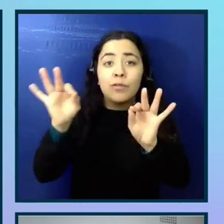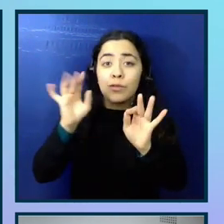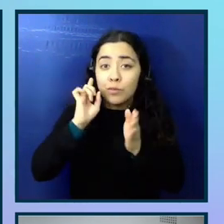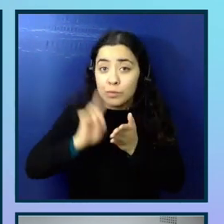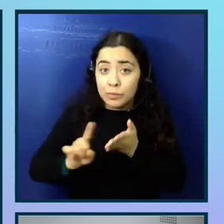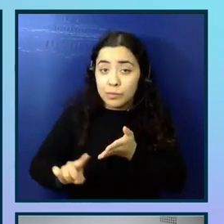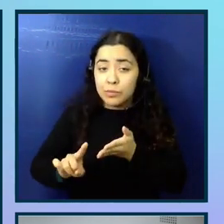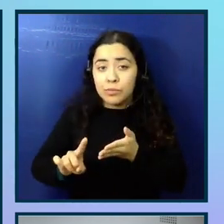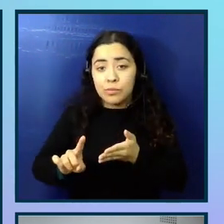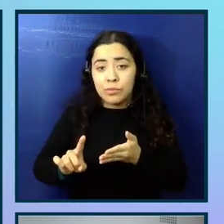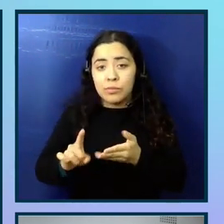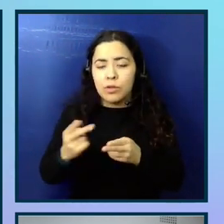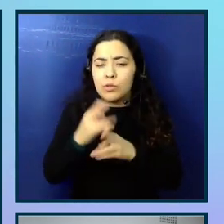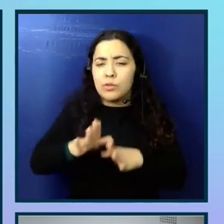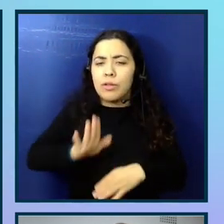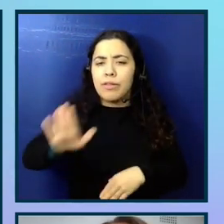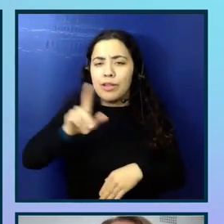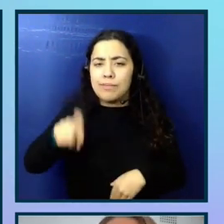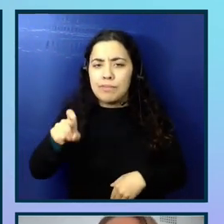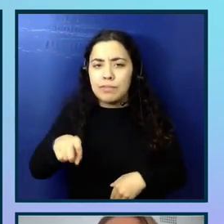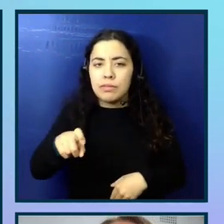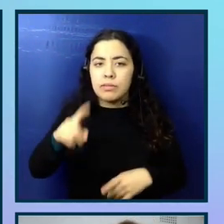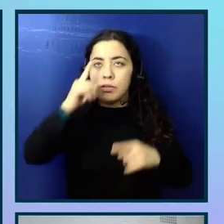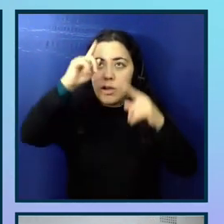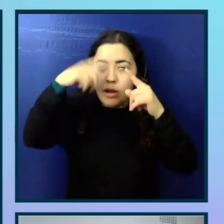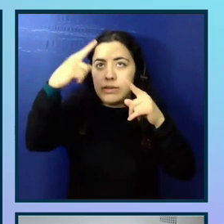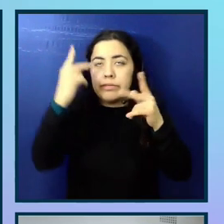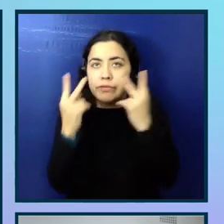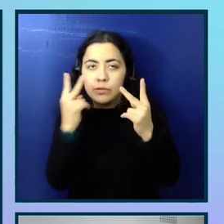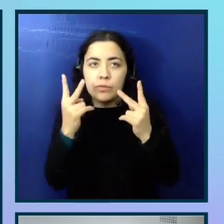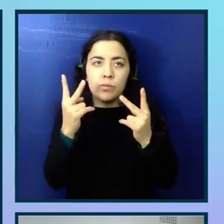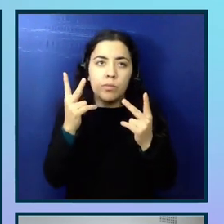think about all user needs. like cognitive, visual mobility and hearing.